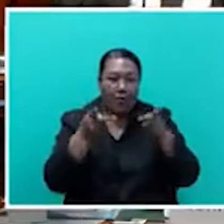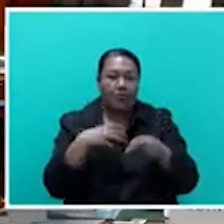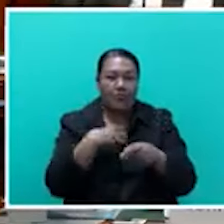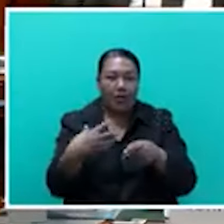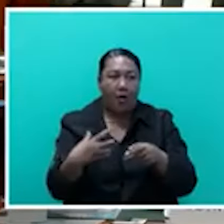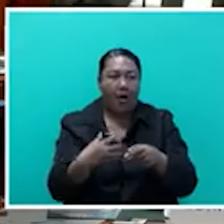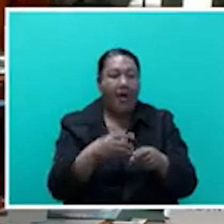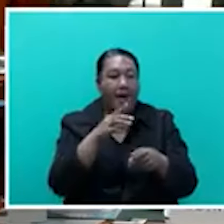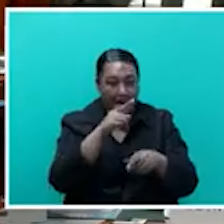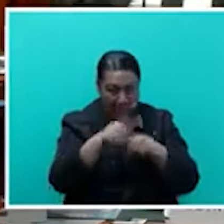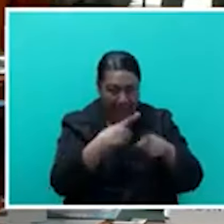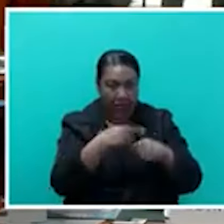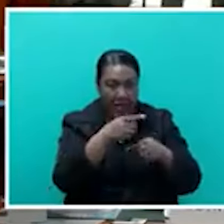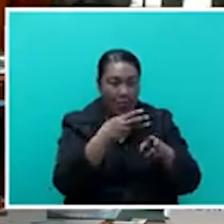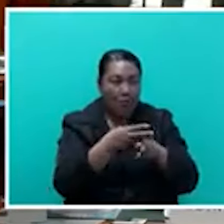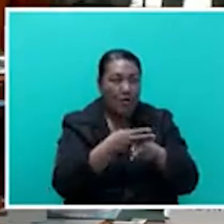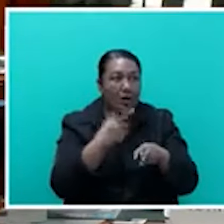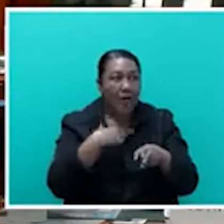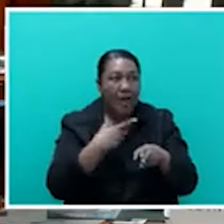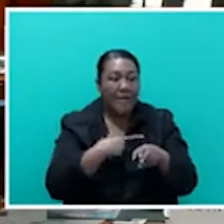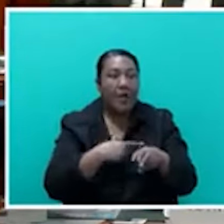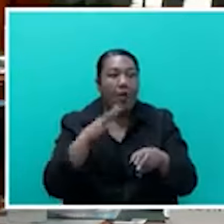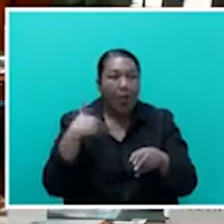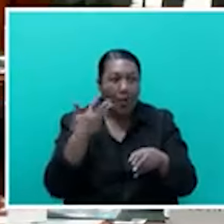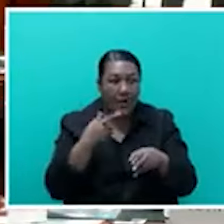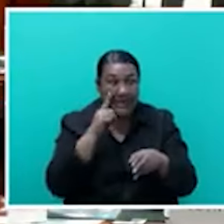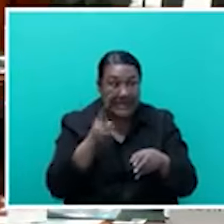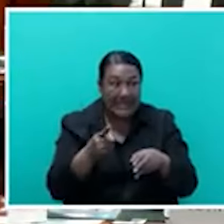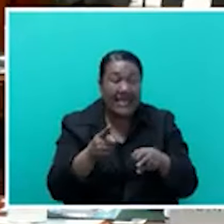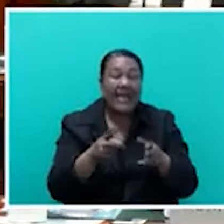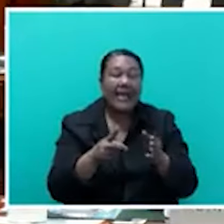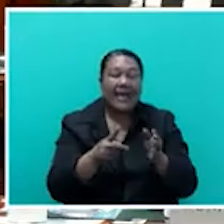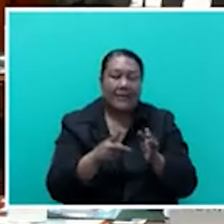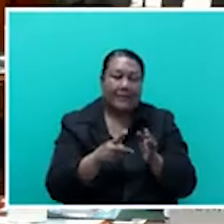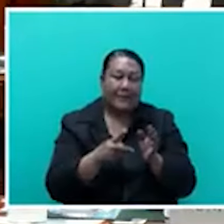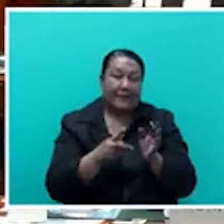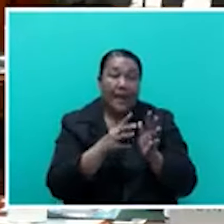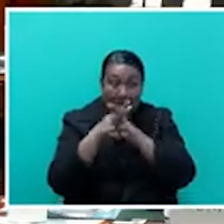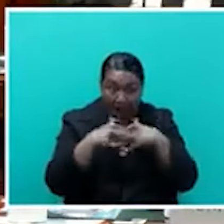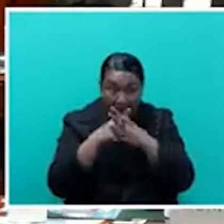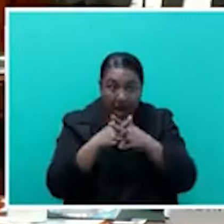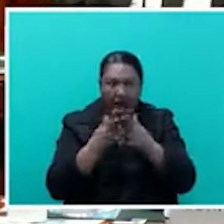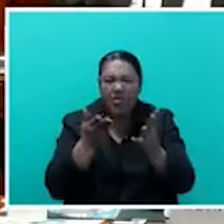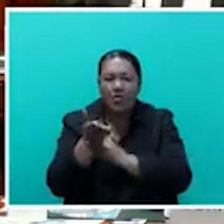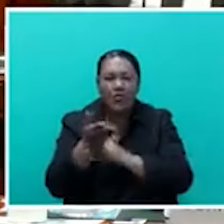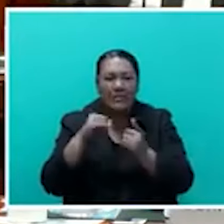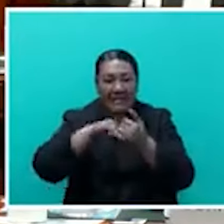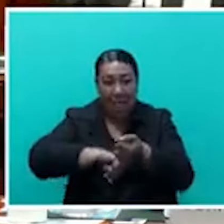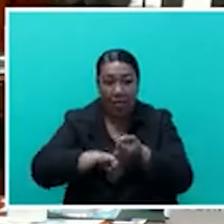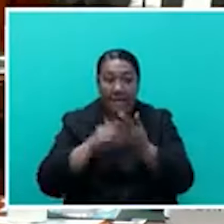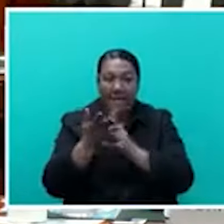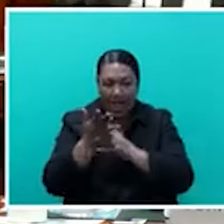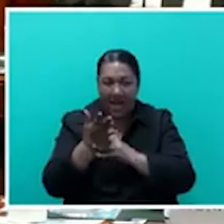our mahogany usually goes down to America via South America. And it is really timber.